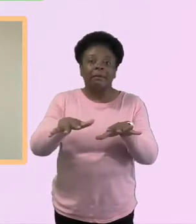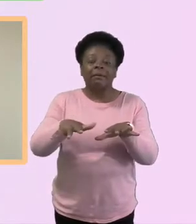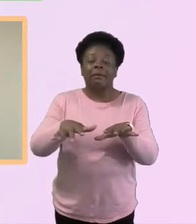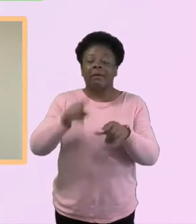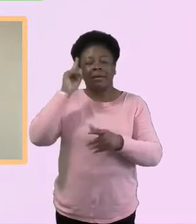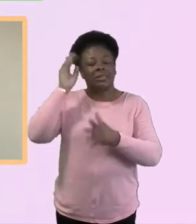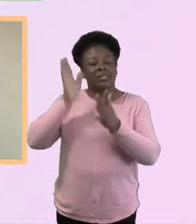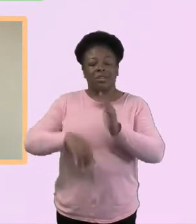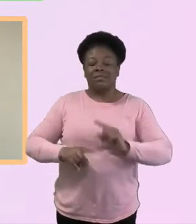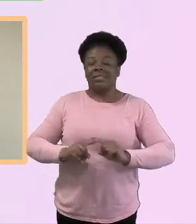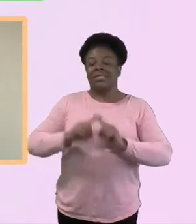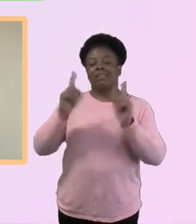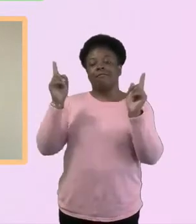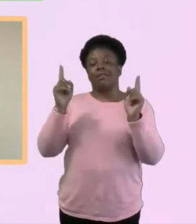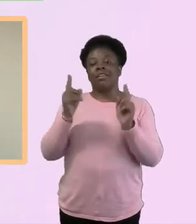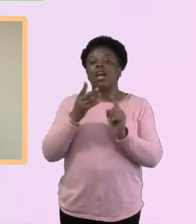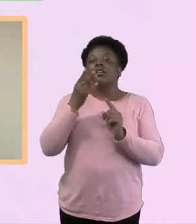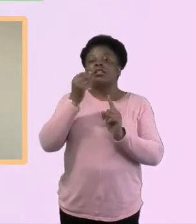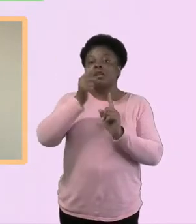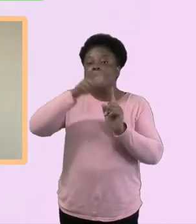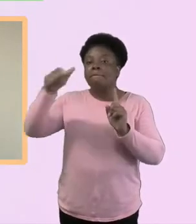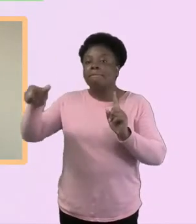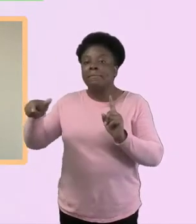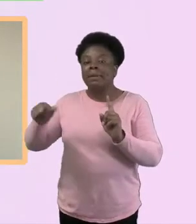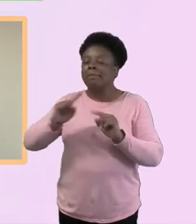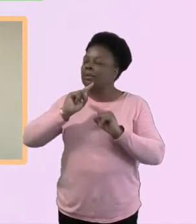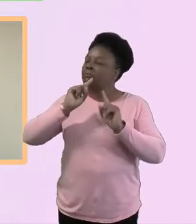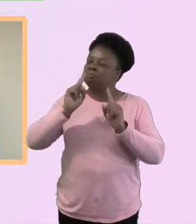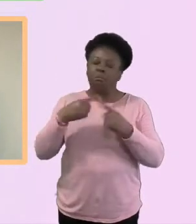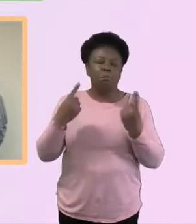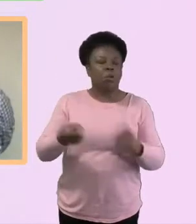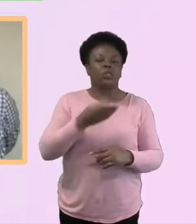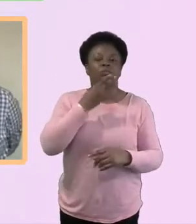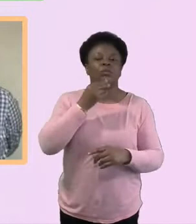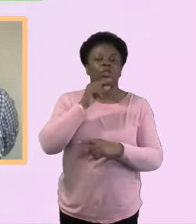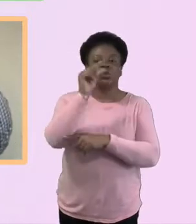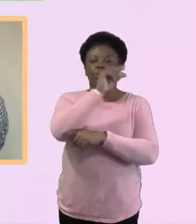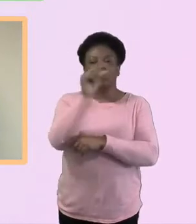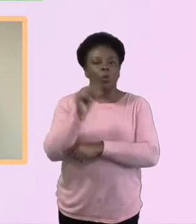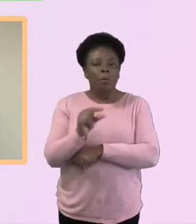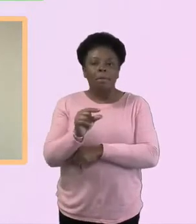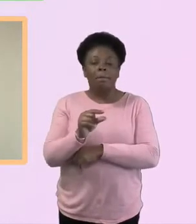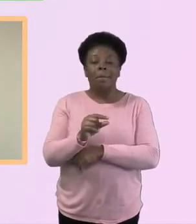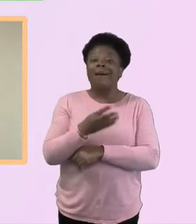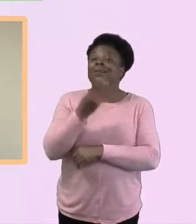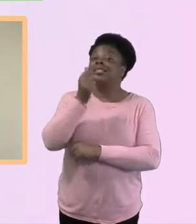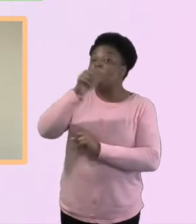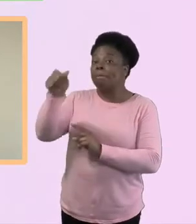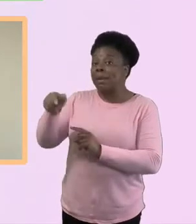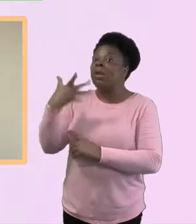do Zoom. They don't do technology in any way. They may have the technology, but they don't do the technology. Um, and